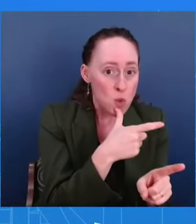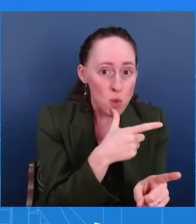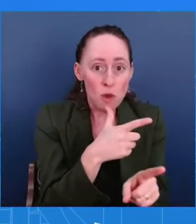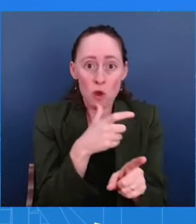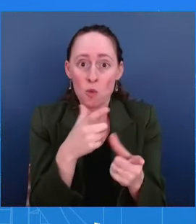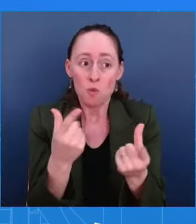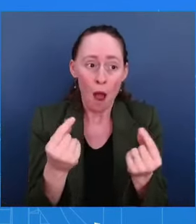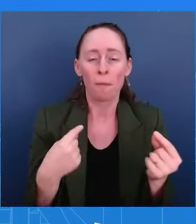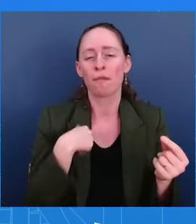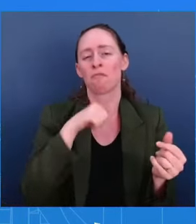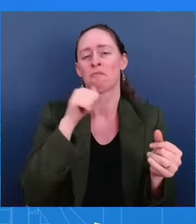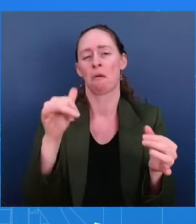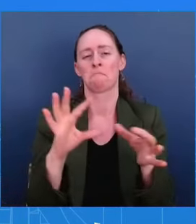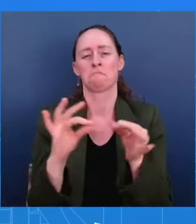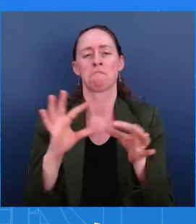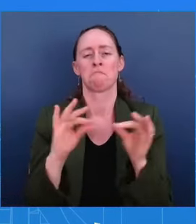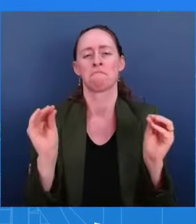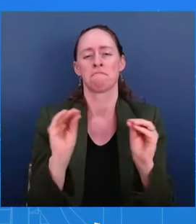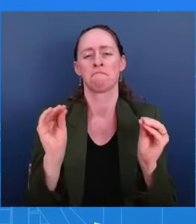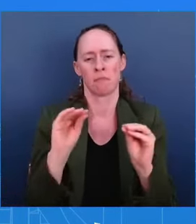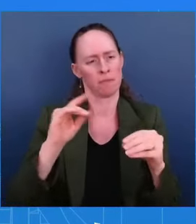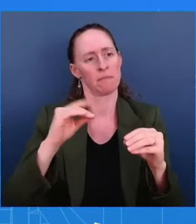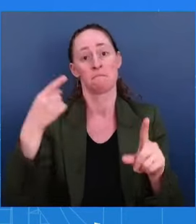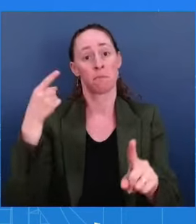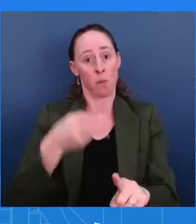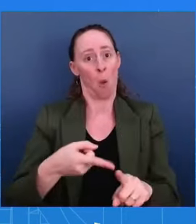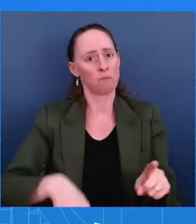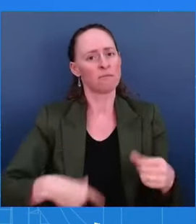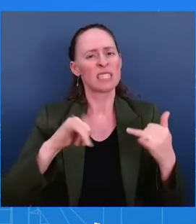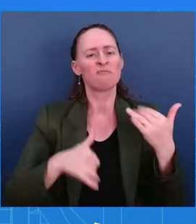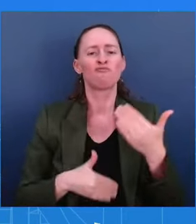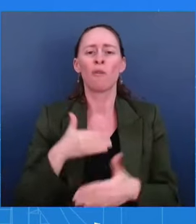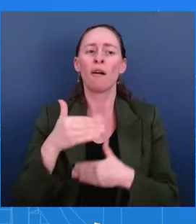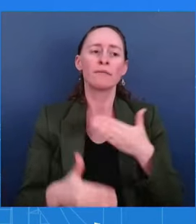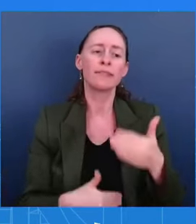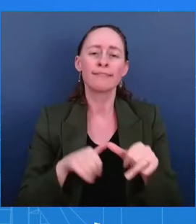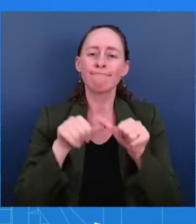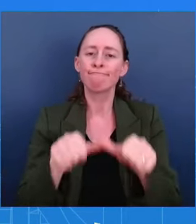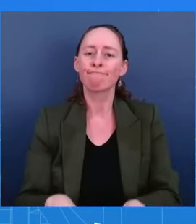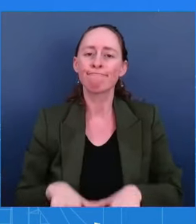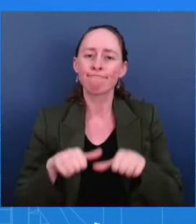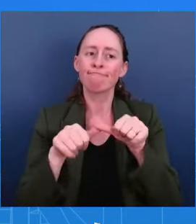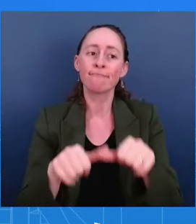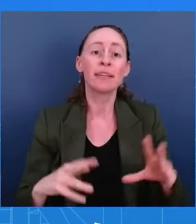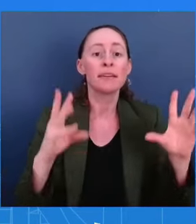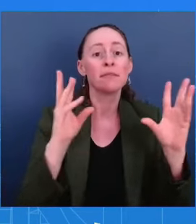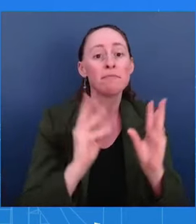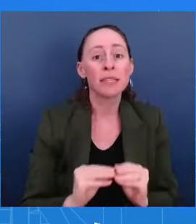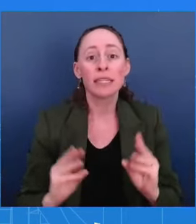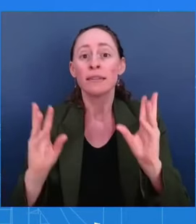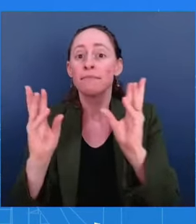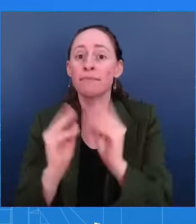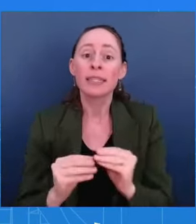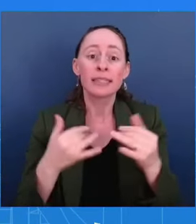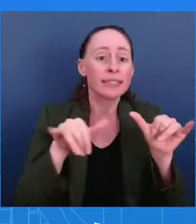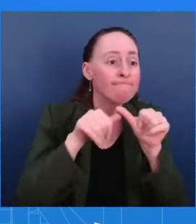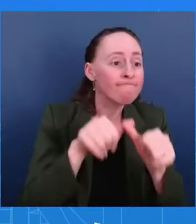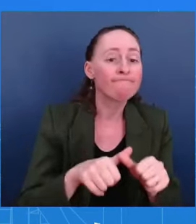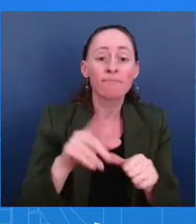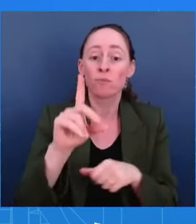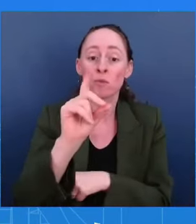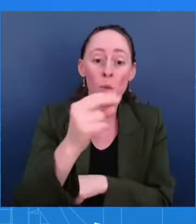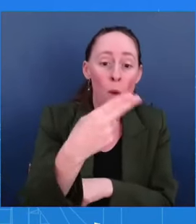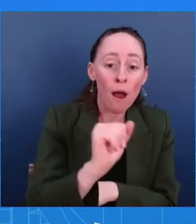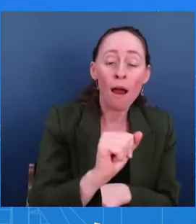you would expect that it would be. So even though there's not Teams meeting in Doha or Cairo right now, it's not like the effort has